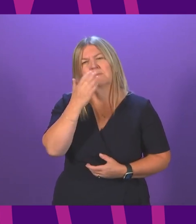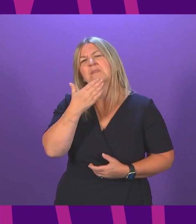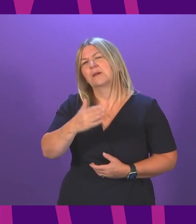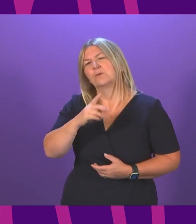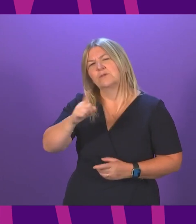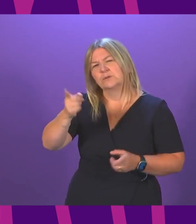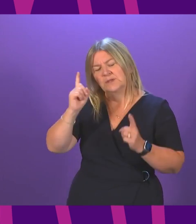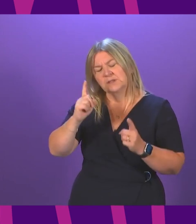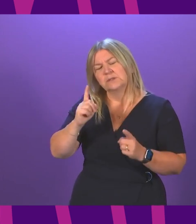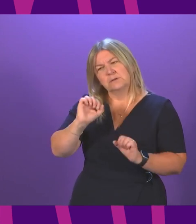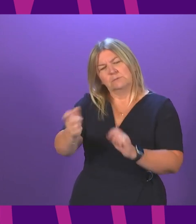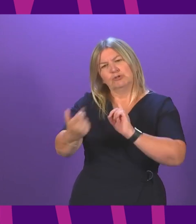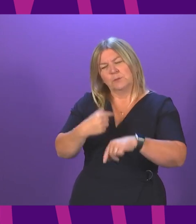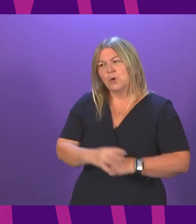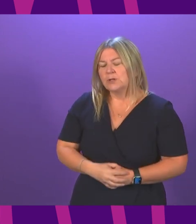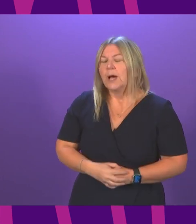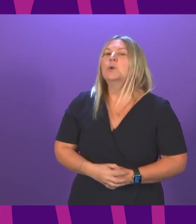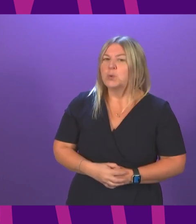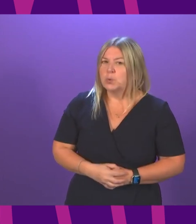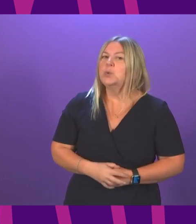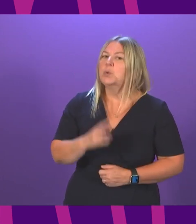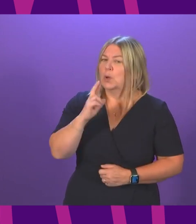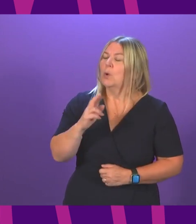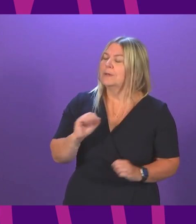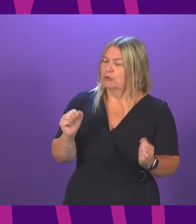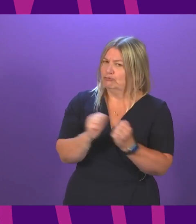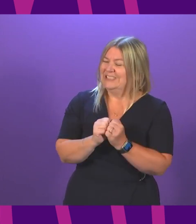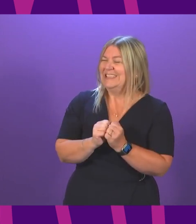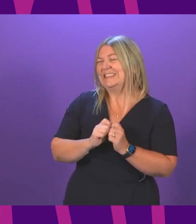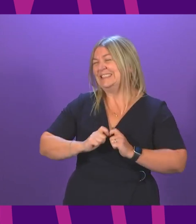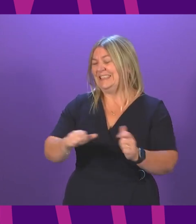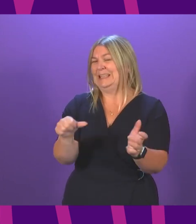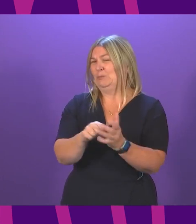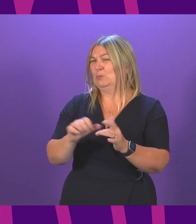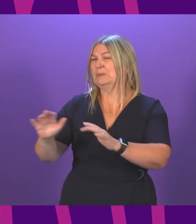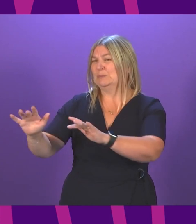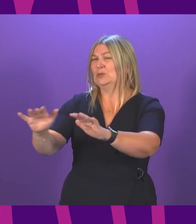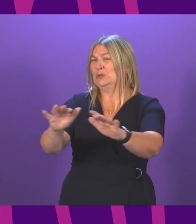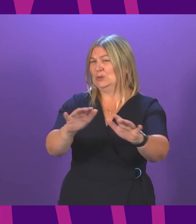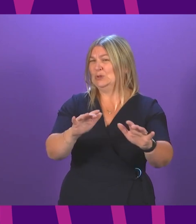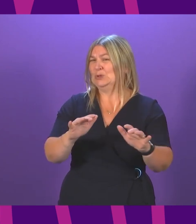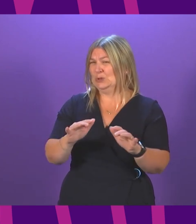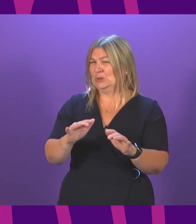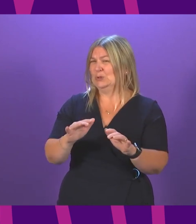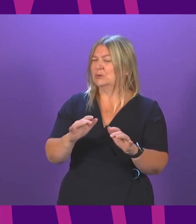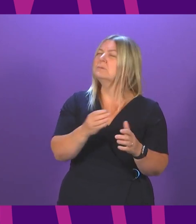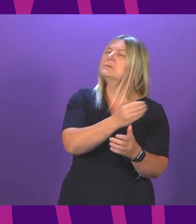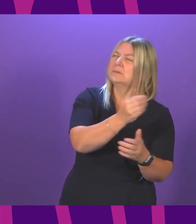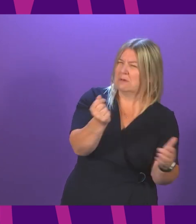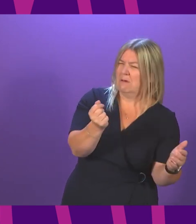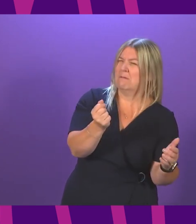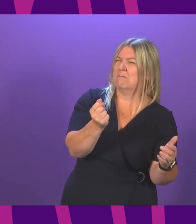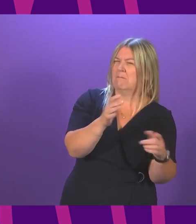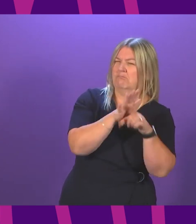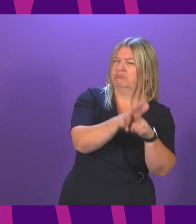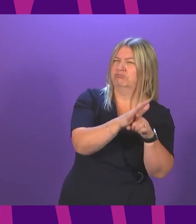Minister for that strong answer. I hope that she agrees that there is still a clear problem with a minority of anti-Irish and anti-Catholic prejudice and